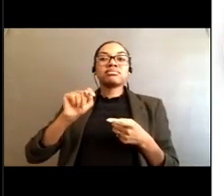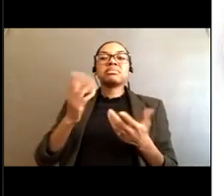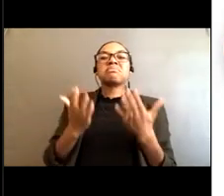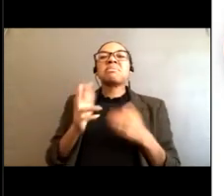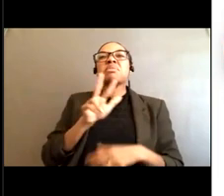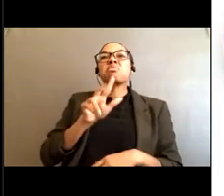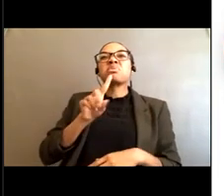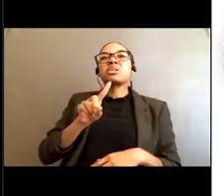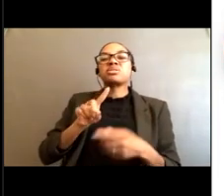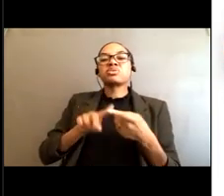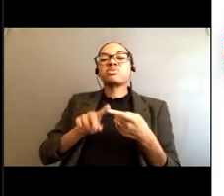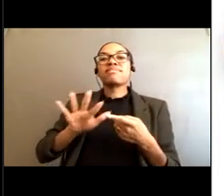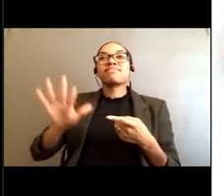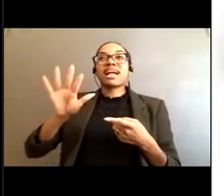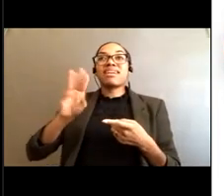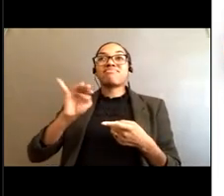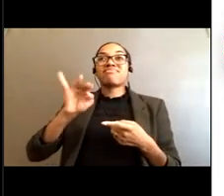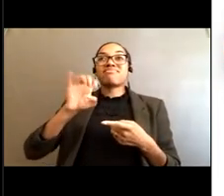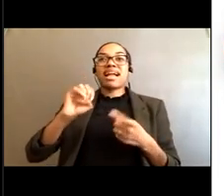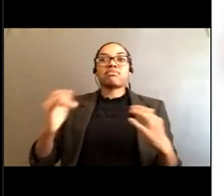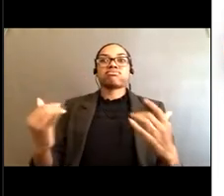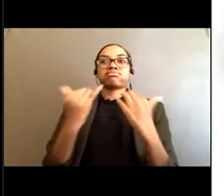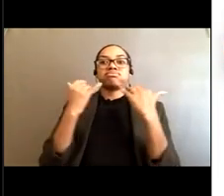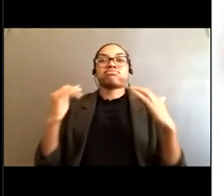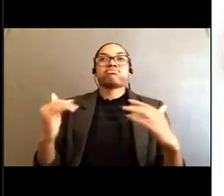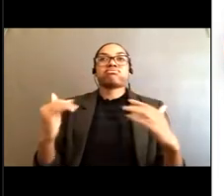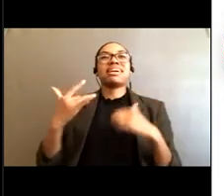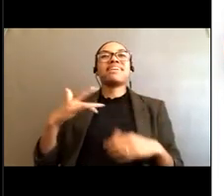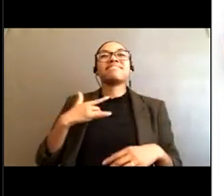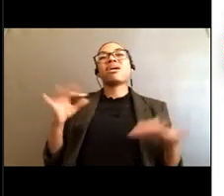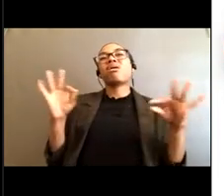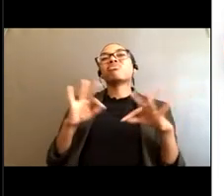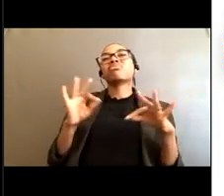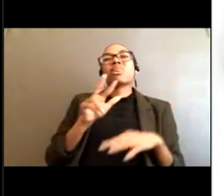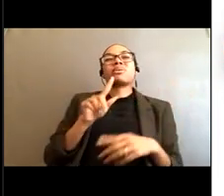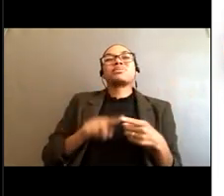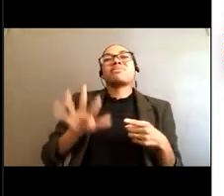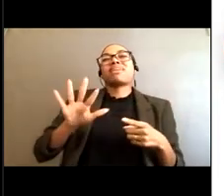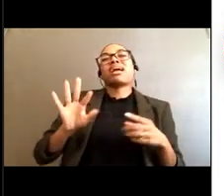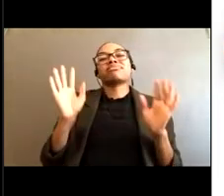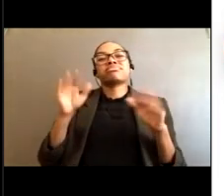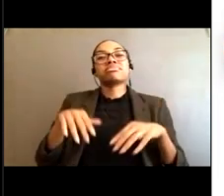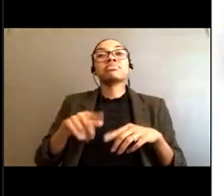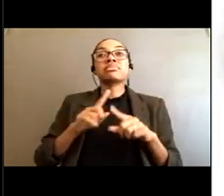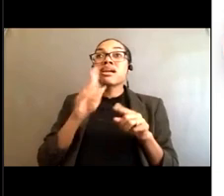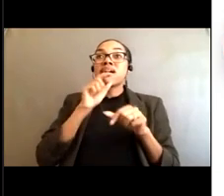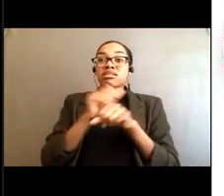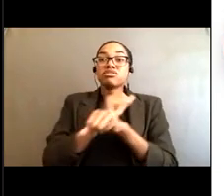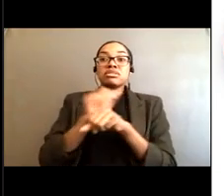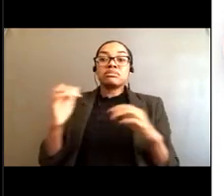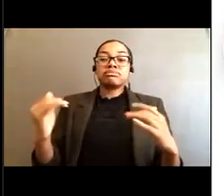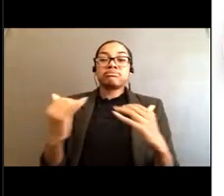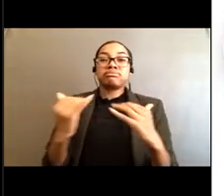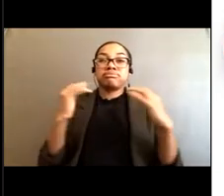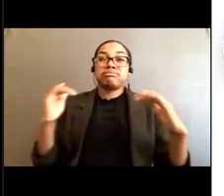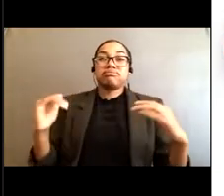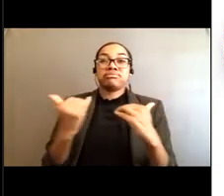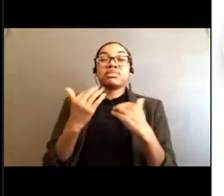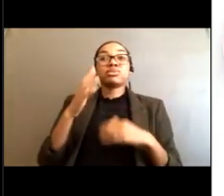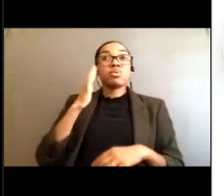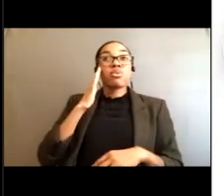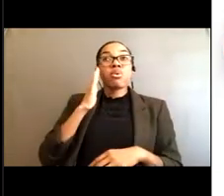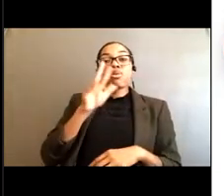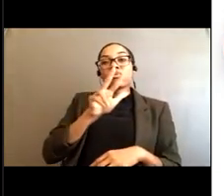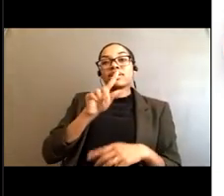faster than what an Olympic swimmer can swim at. So, even the best swimmer and strong rip currents can run into problems very